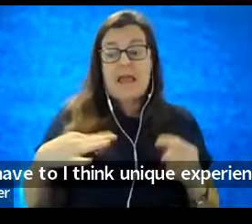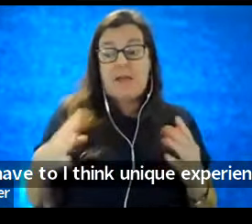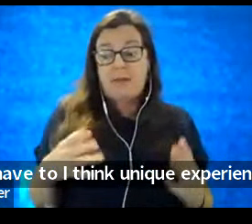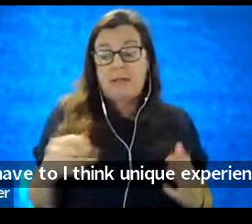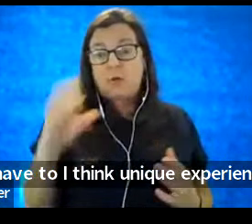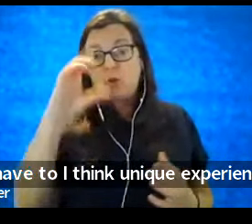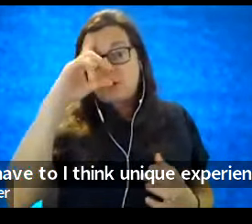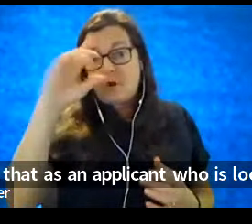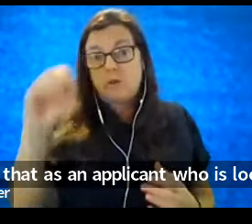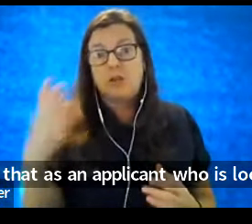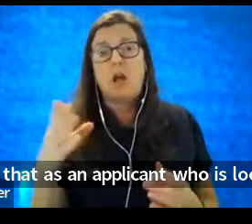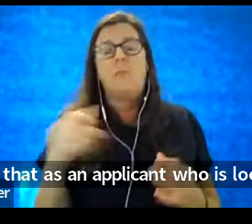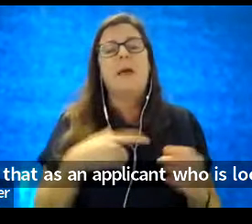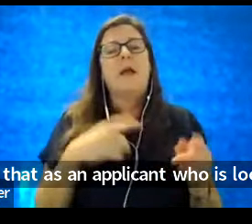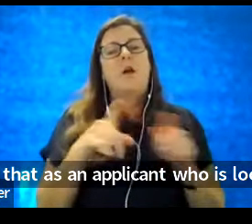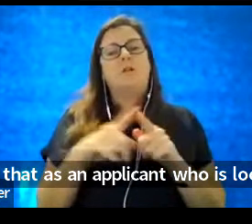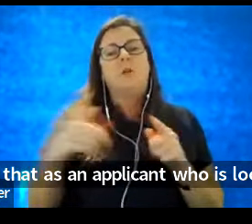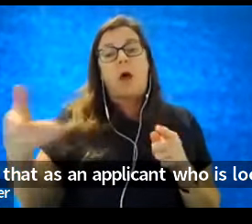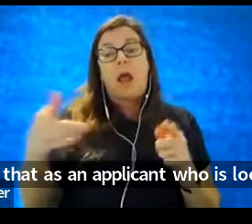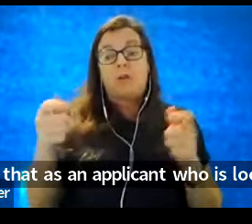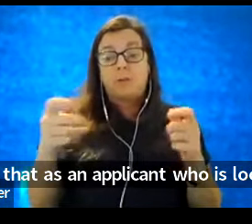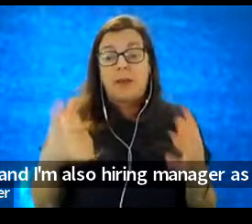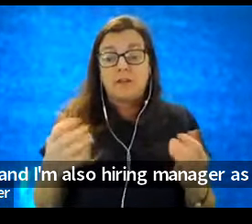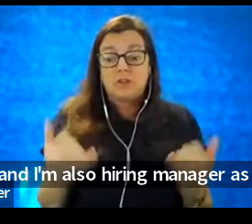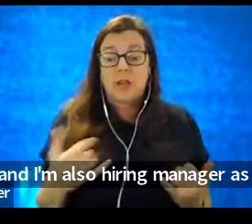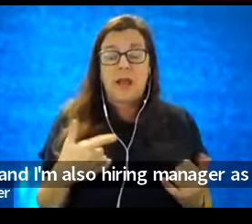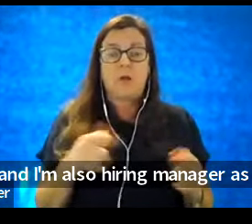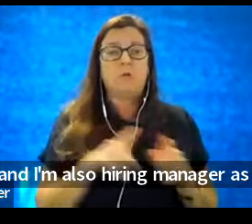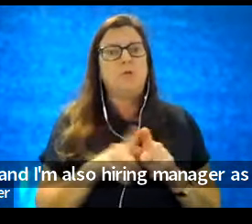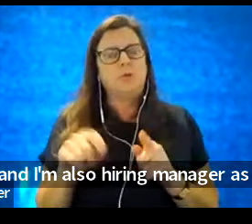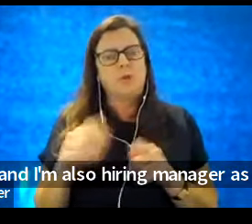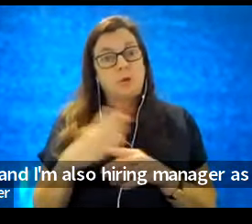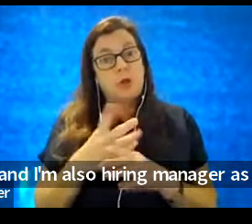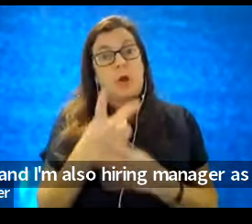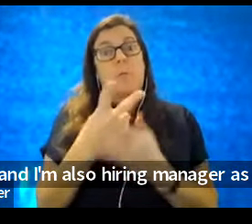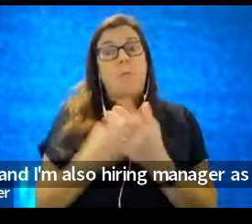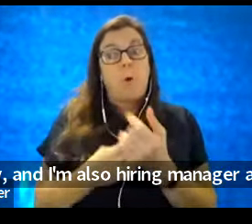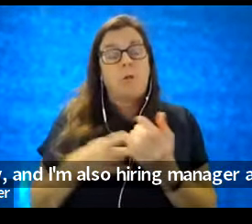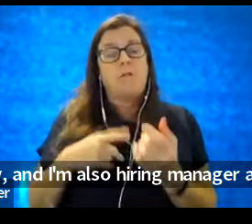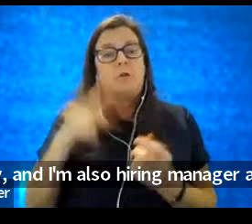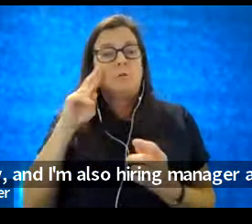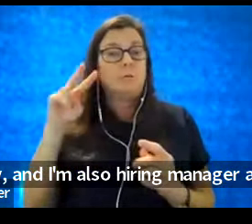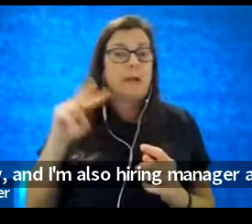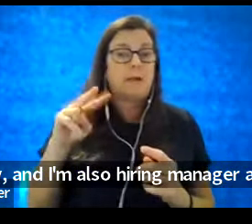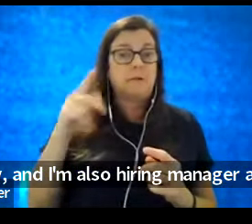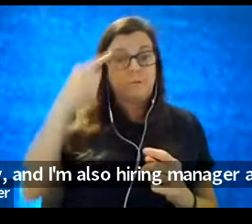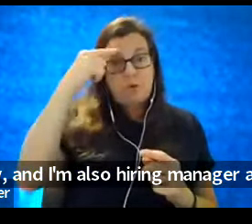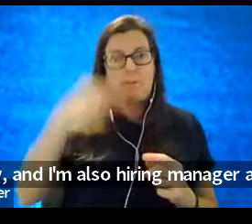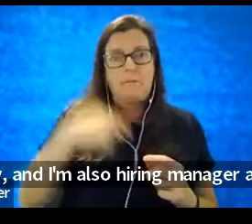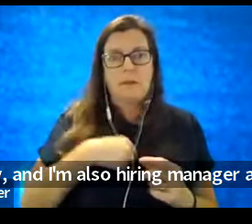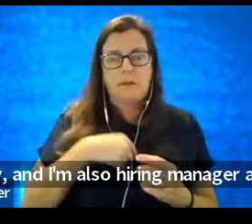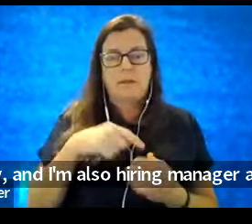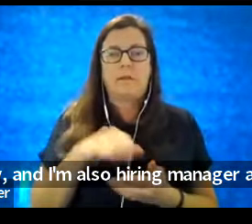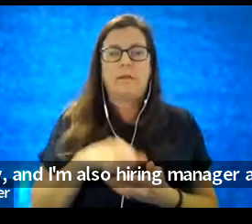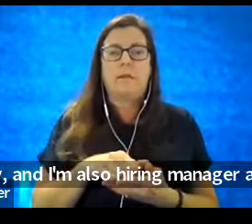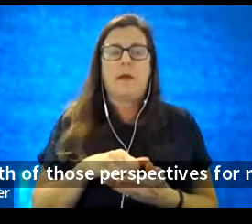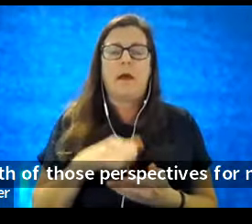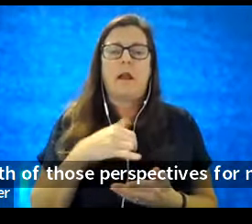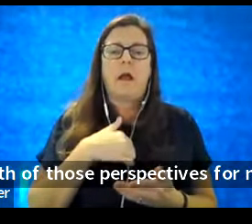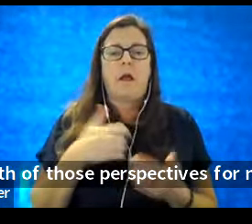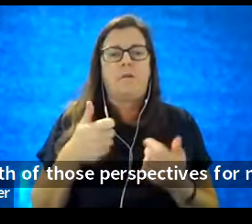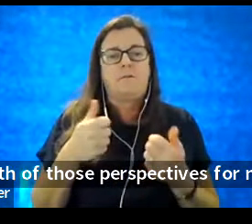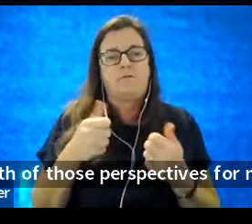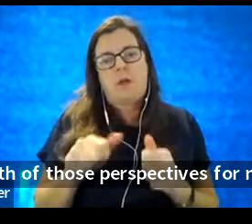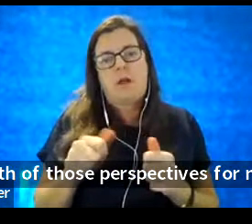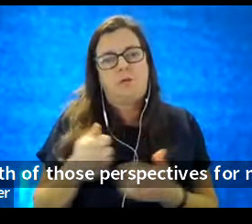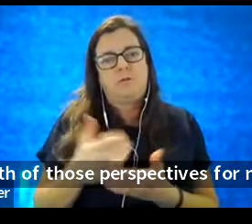and I'm also a hiring manager as well. So, it's sharing both of those perspectives for me that I've tried to